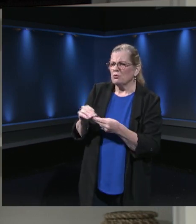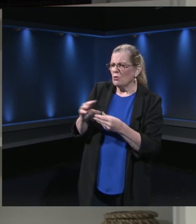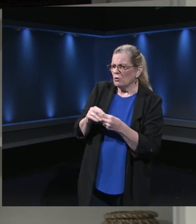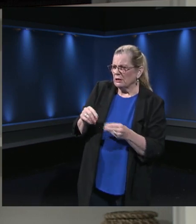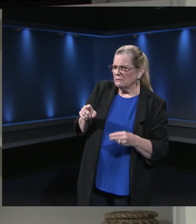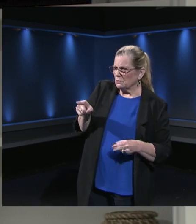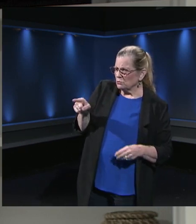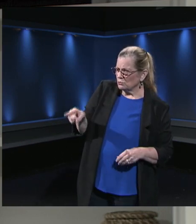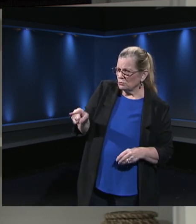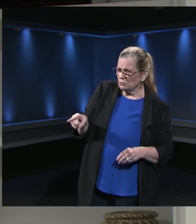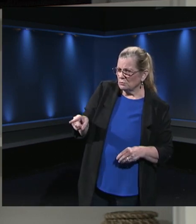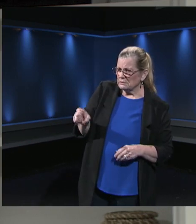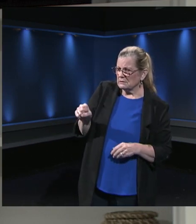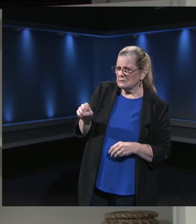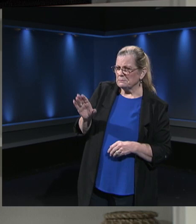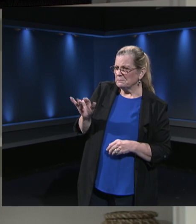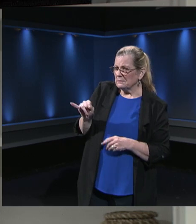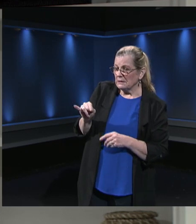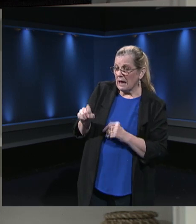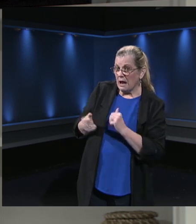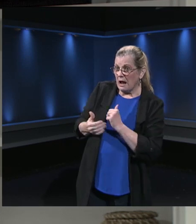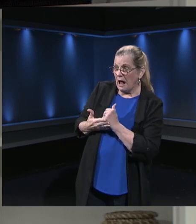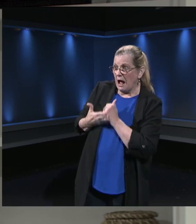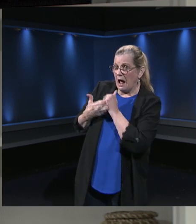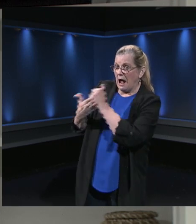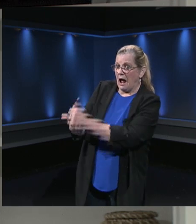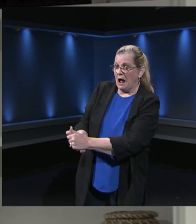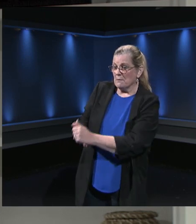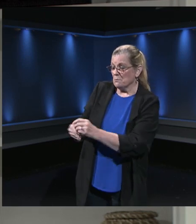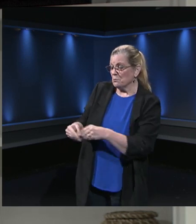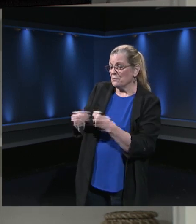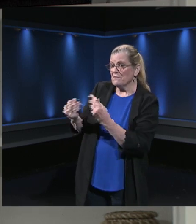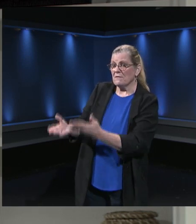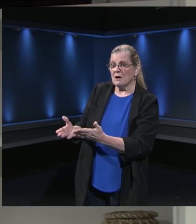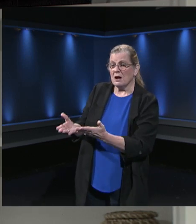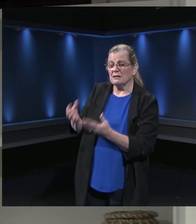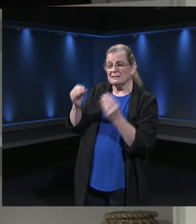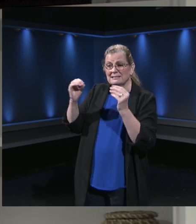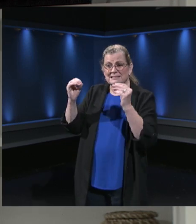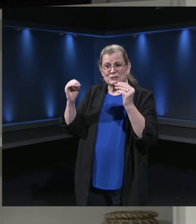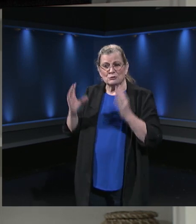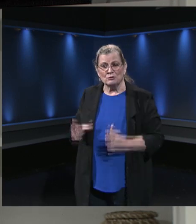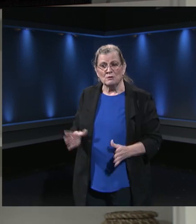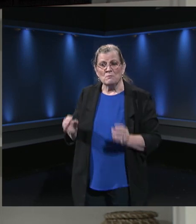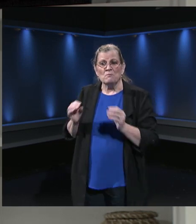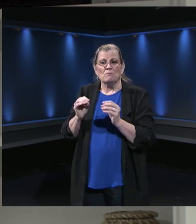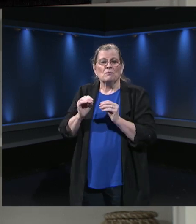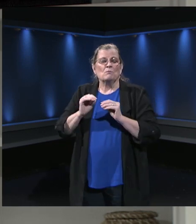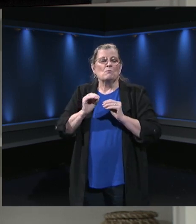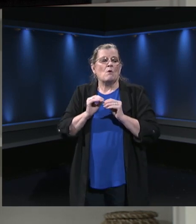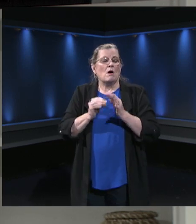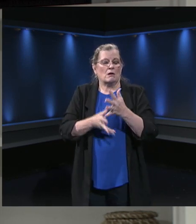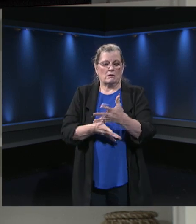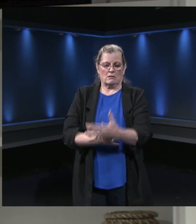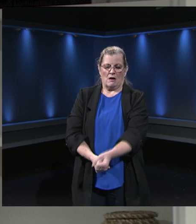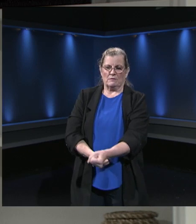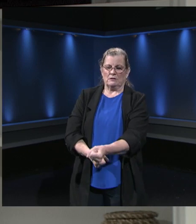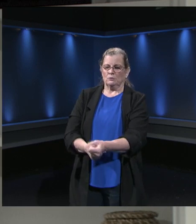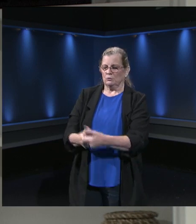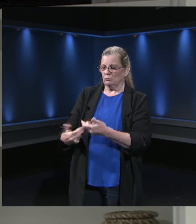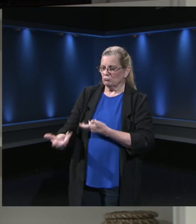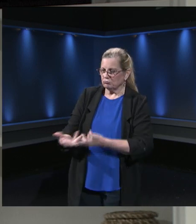feel even more confident in this virtual platform than they did in the the sudden